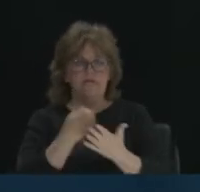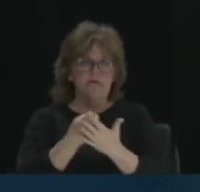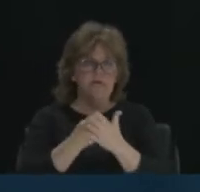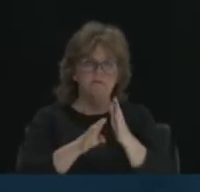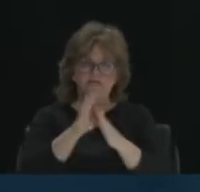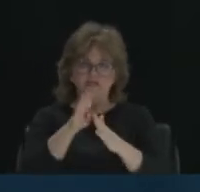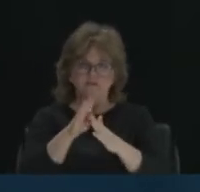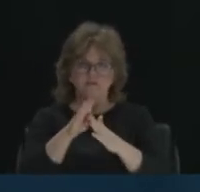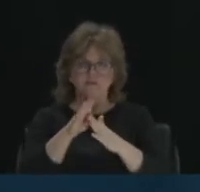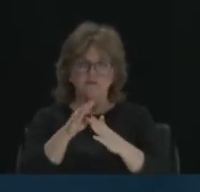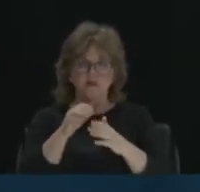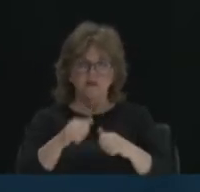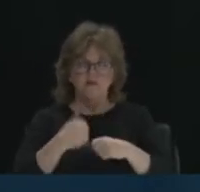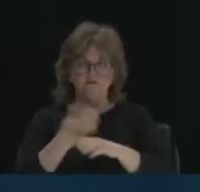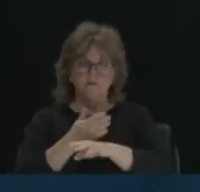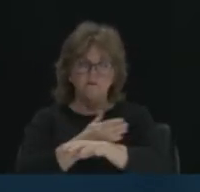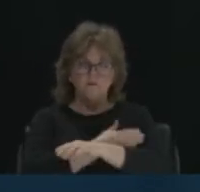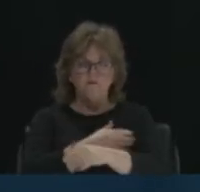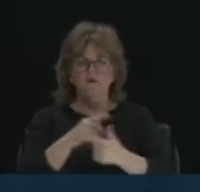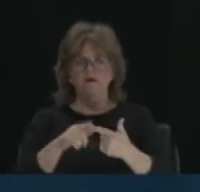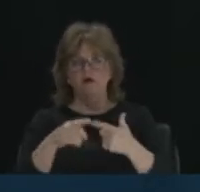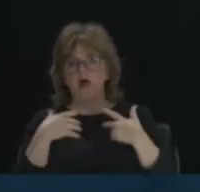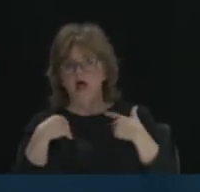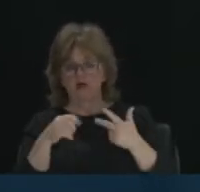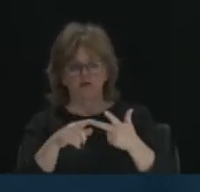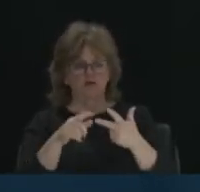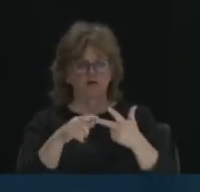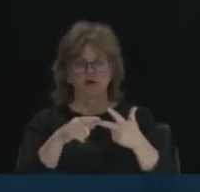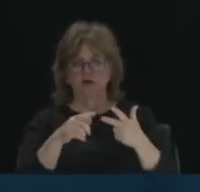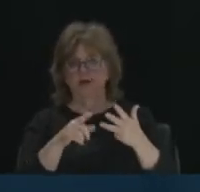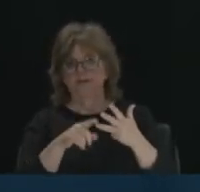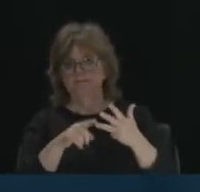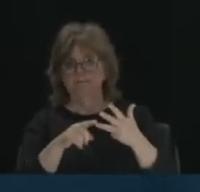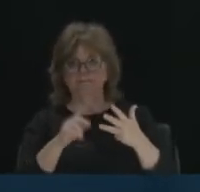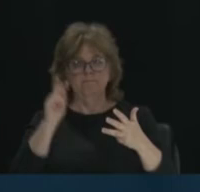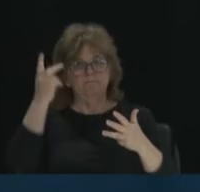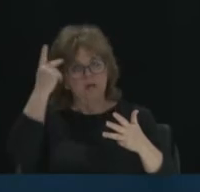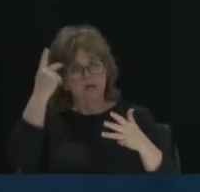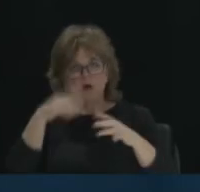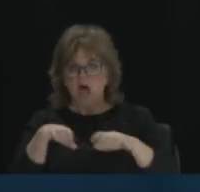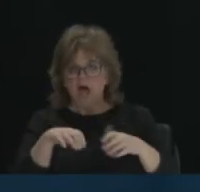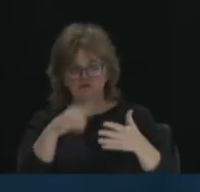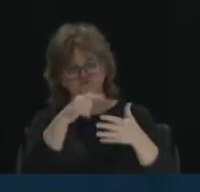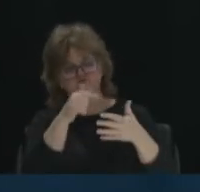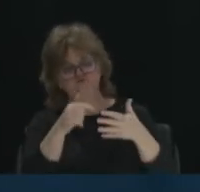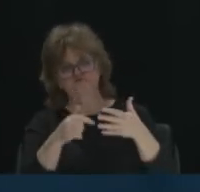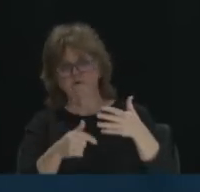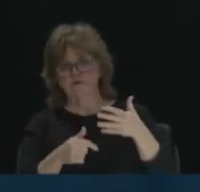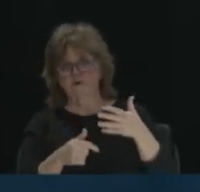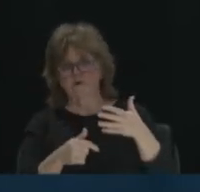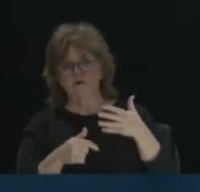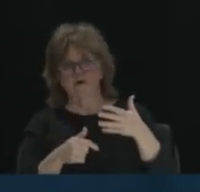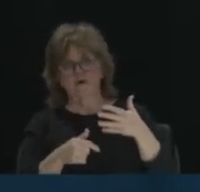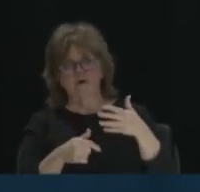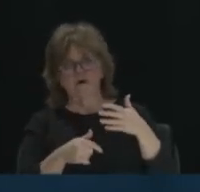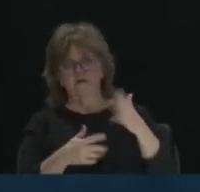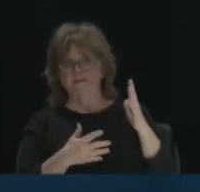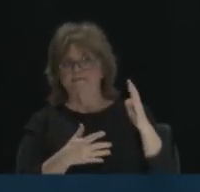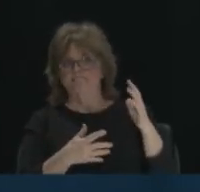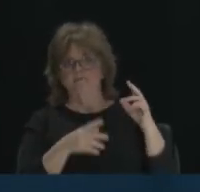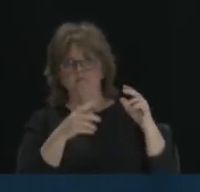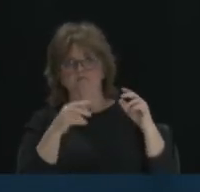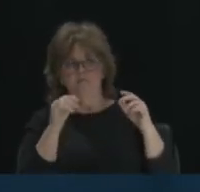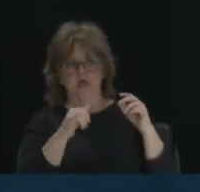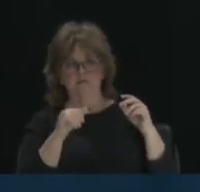education, health, political action. That's just one short of what we consider